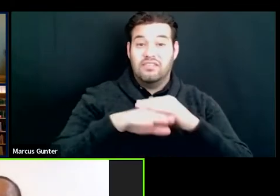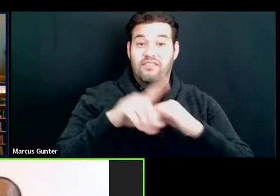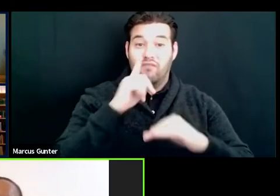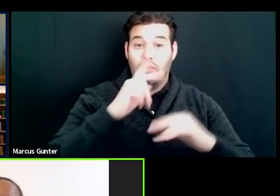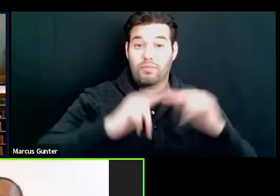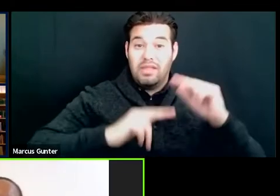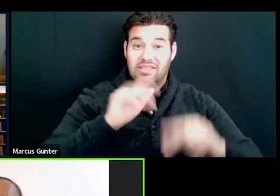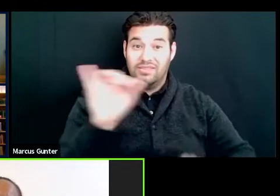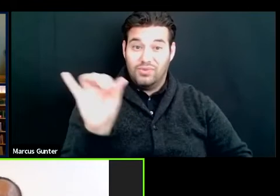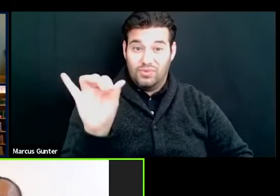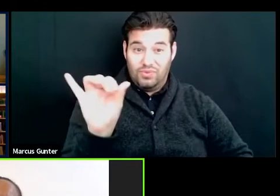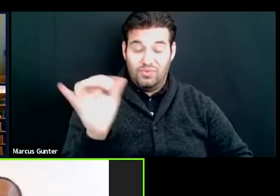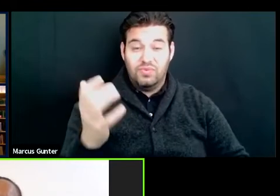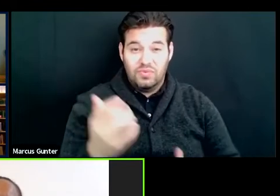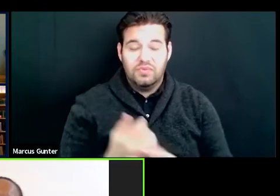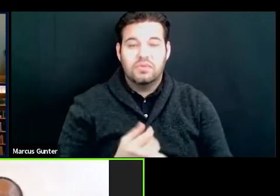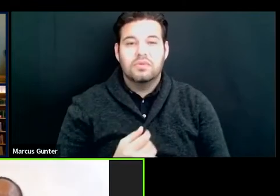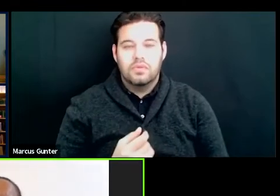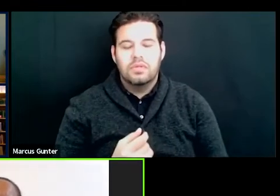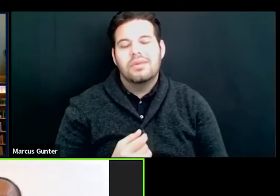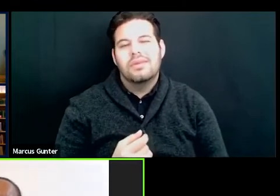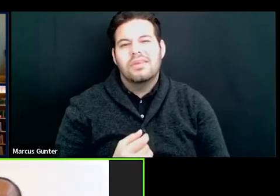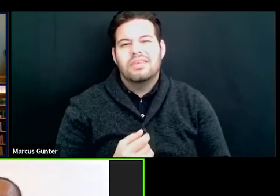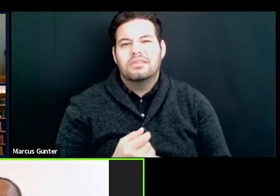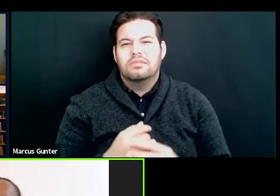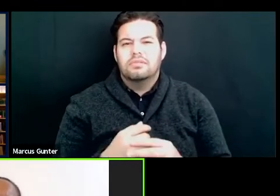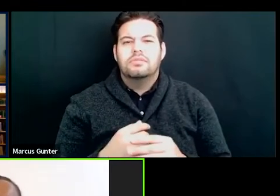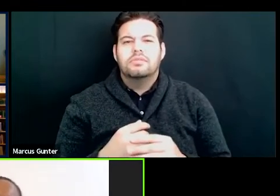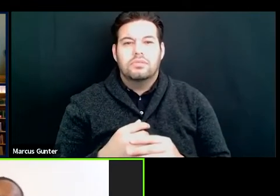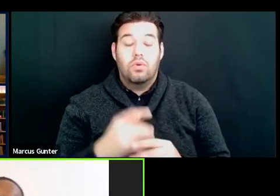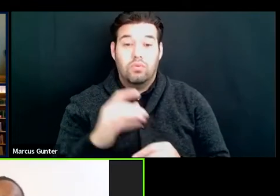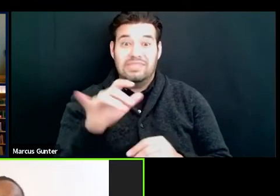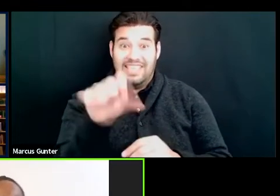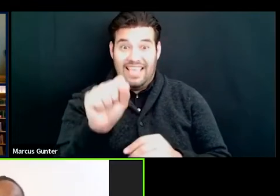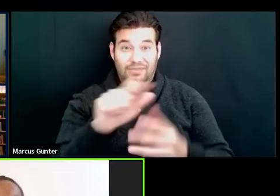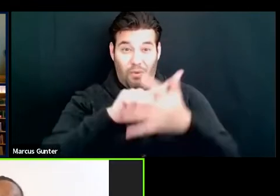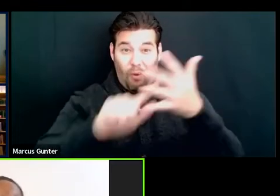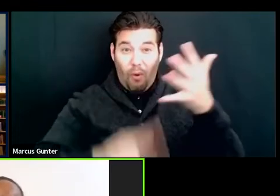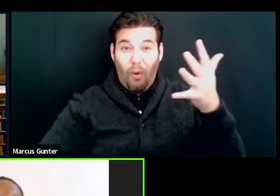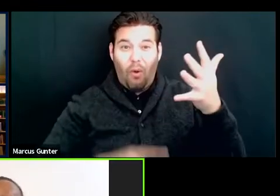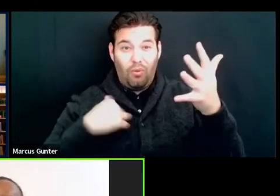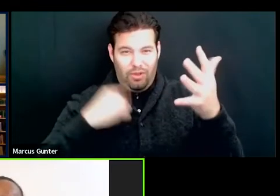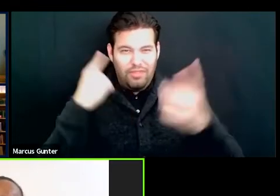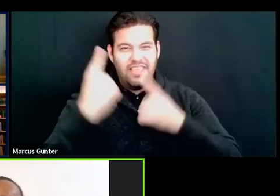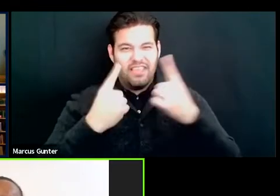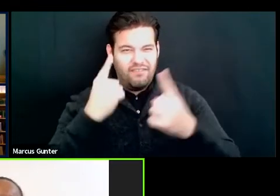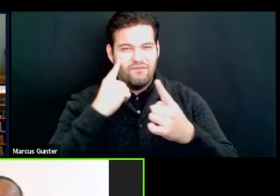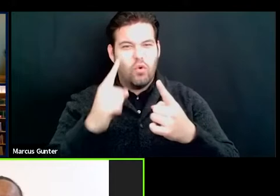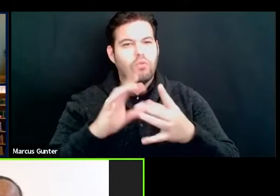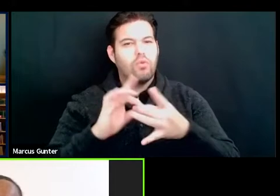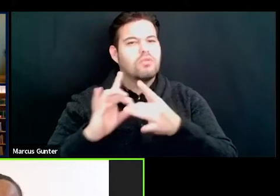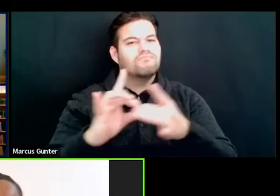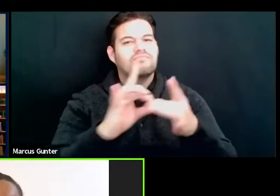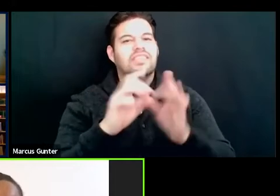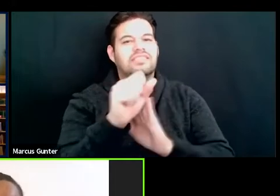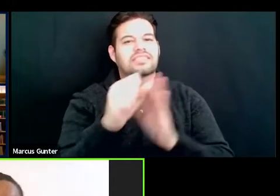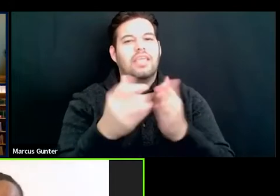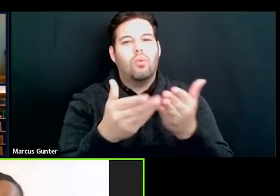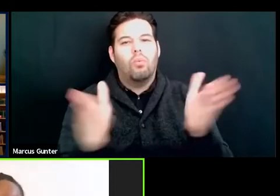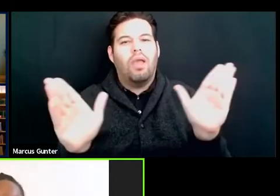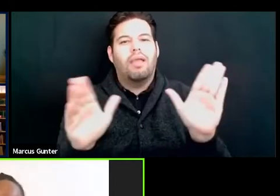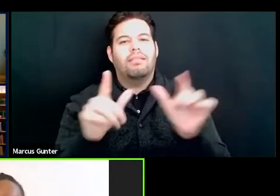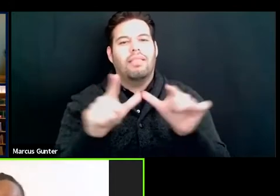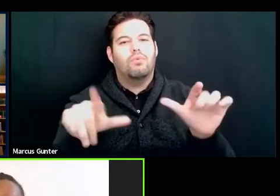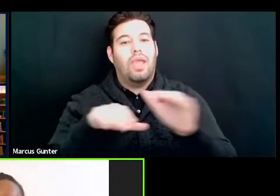building. Um, so yes, these are all things that we are thinking about for a unified statewide language access